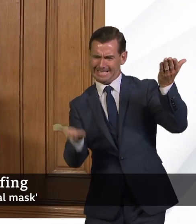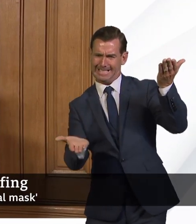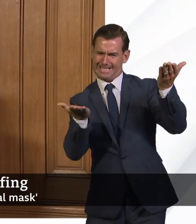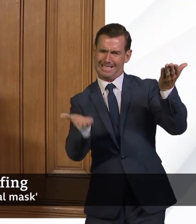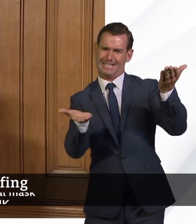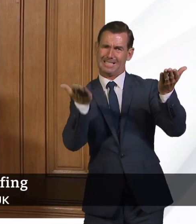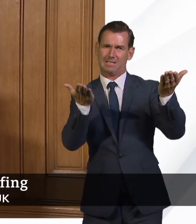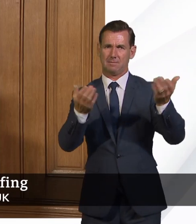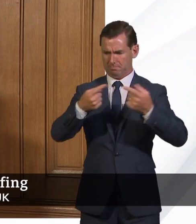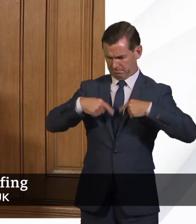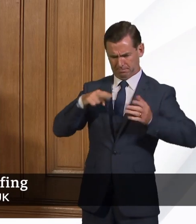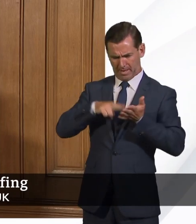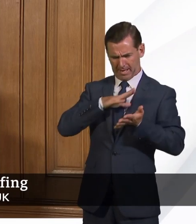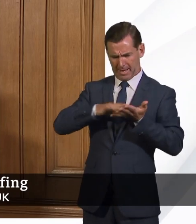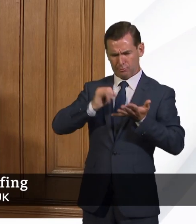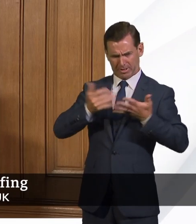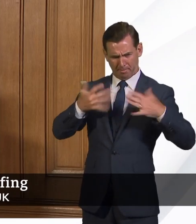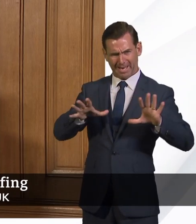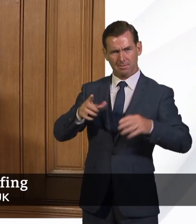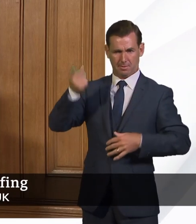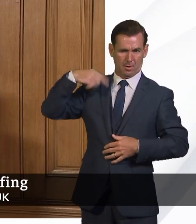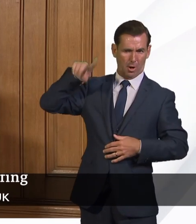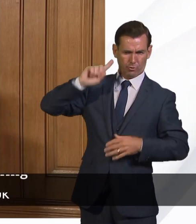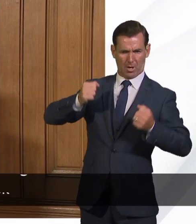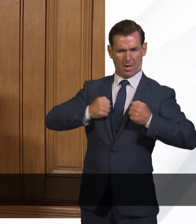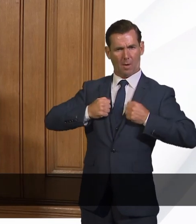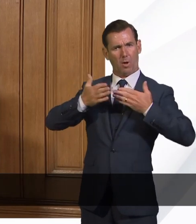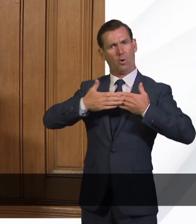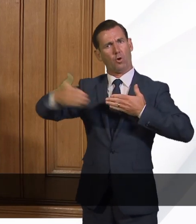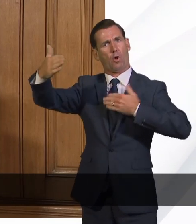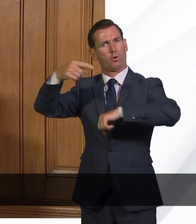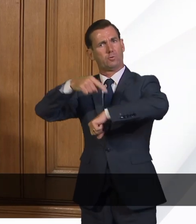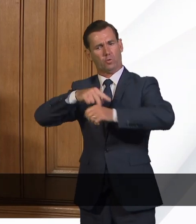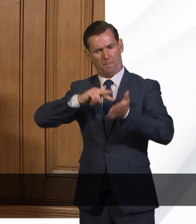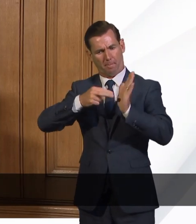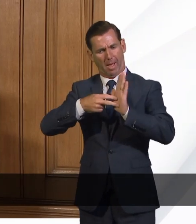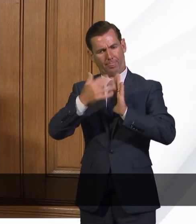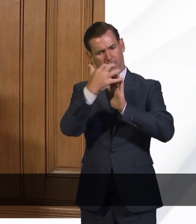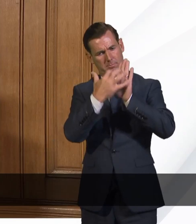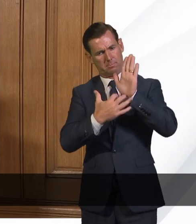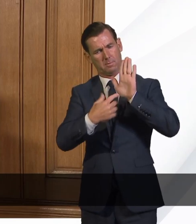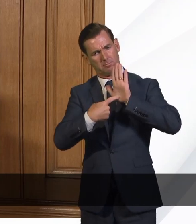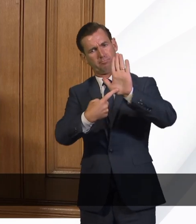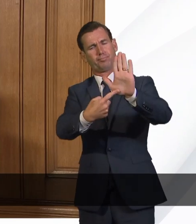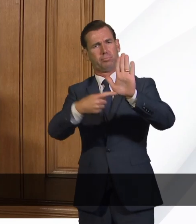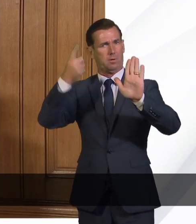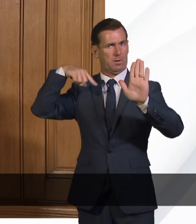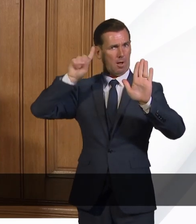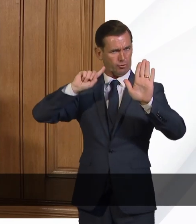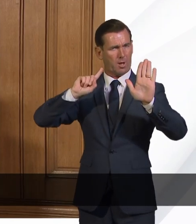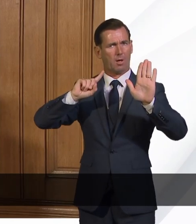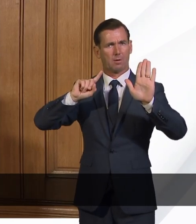plan that NHS England published at the start of last year. It's the case that many of the risk factors that